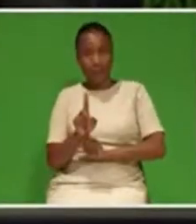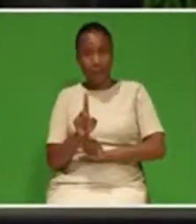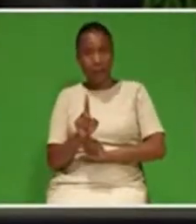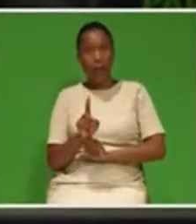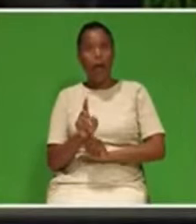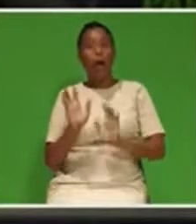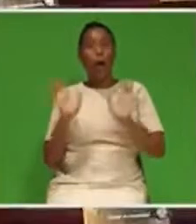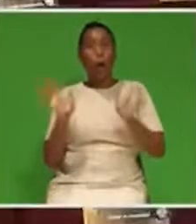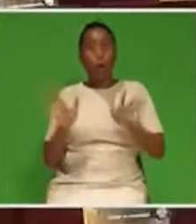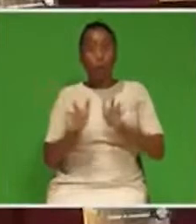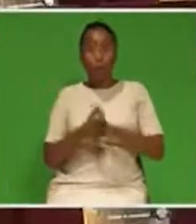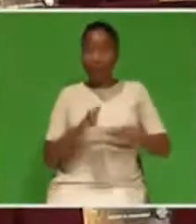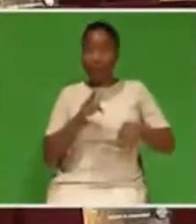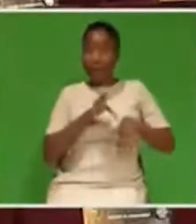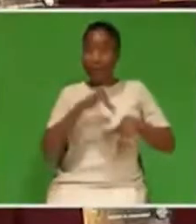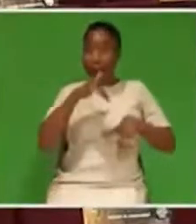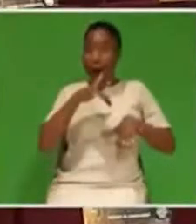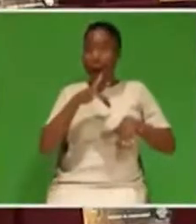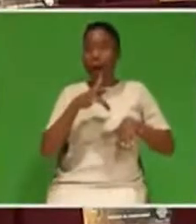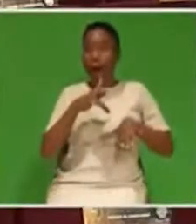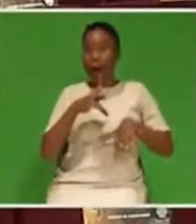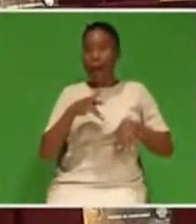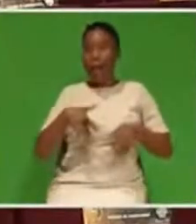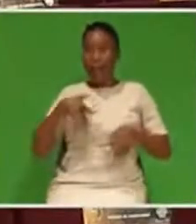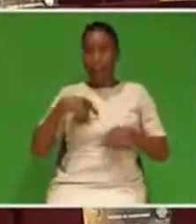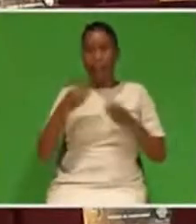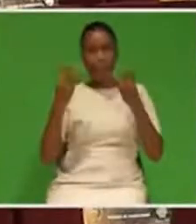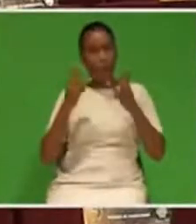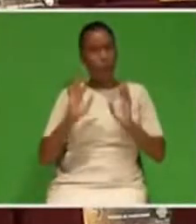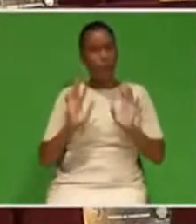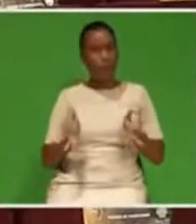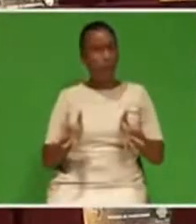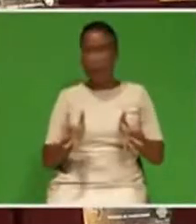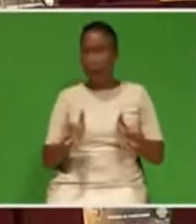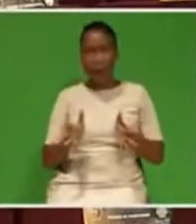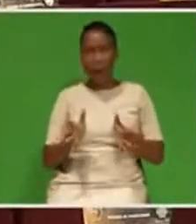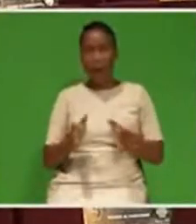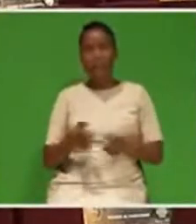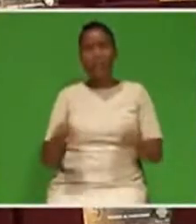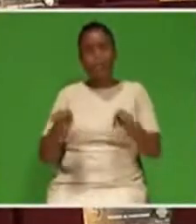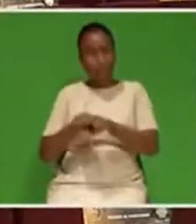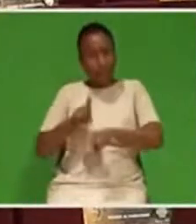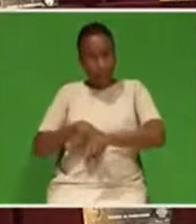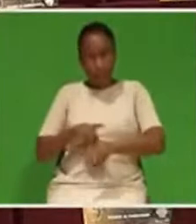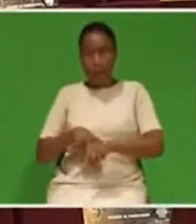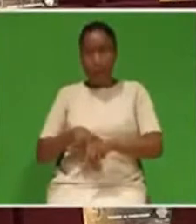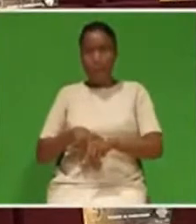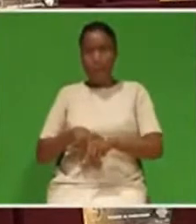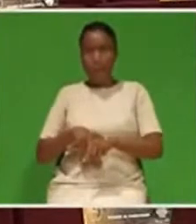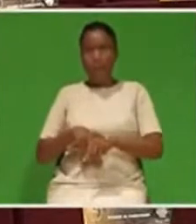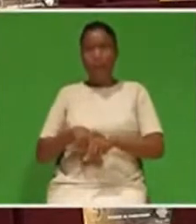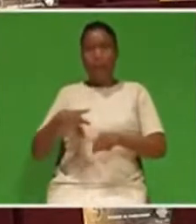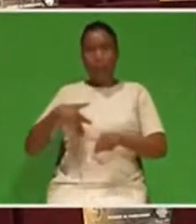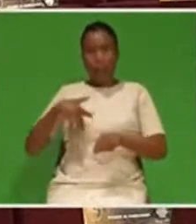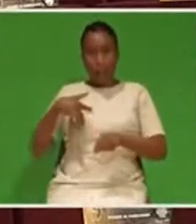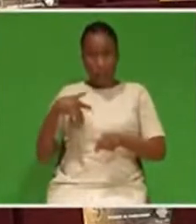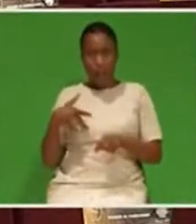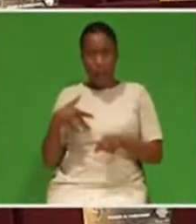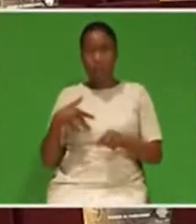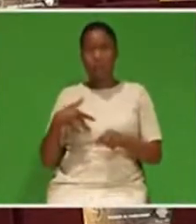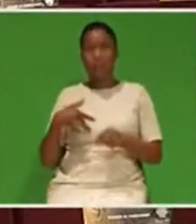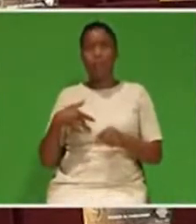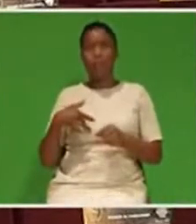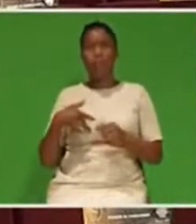the livelihoods of people, but they also touch on the health of people as well. Through the work of the Presidential